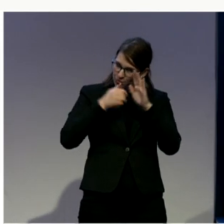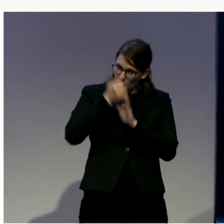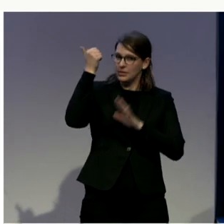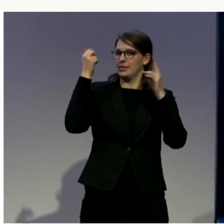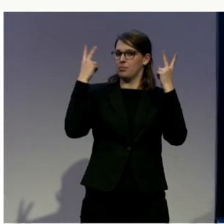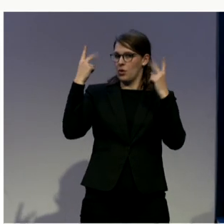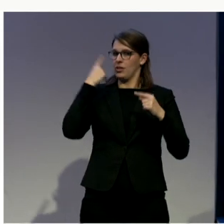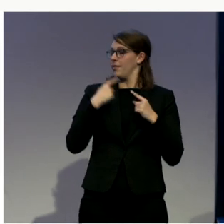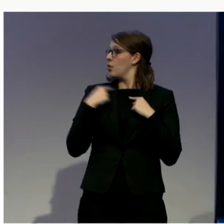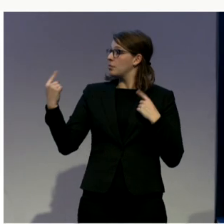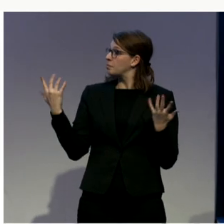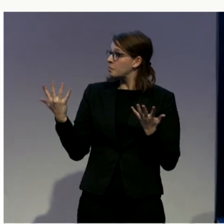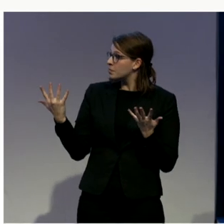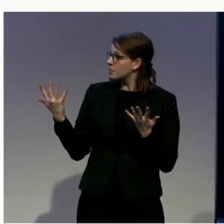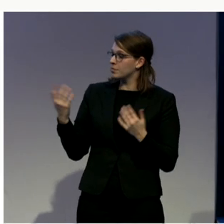So we can start with you, Ariel.